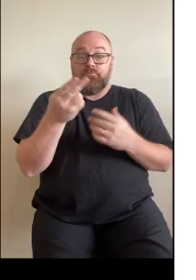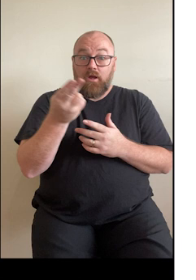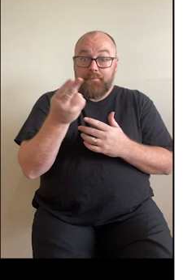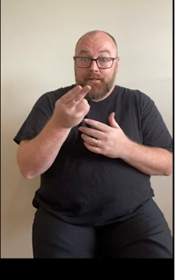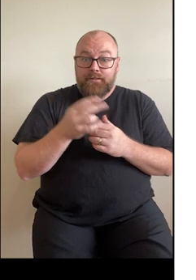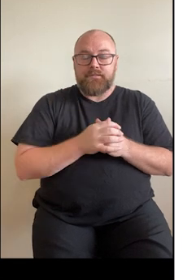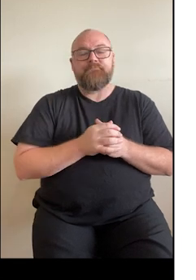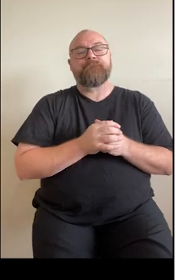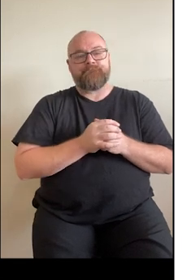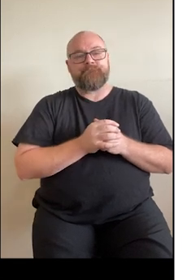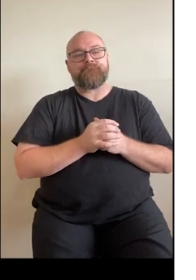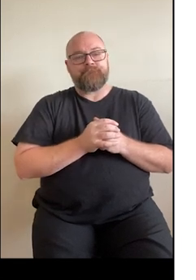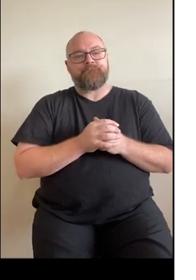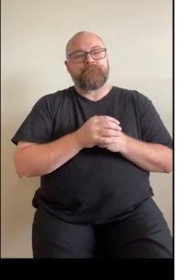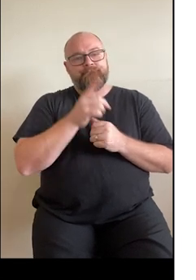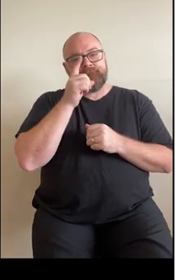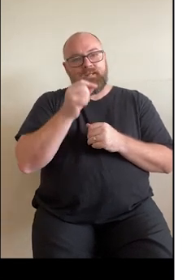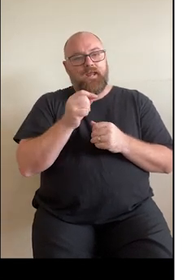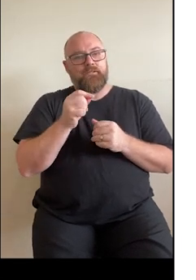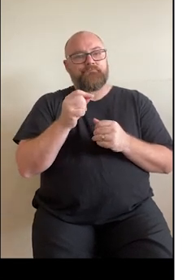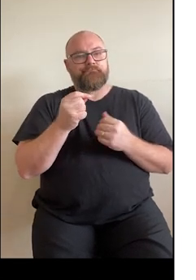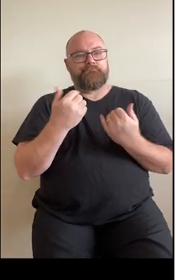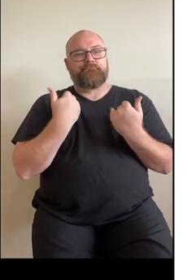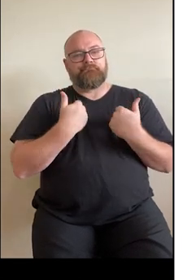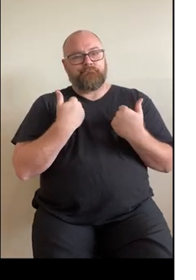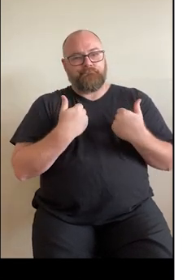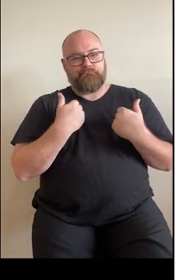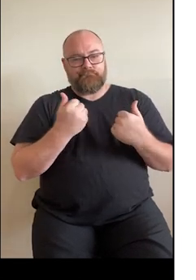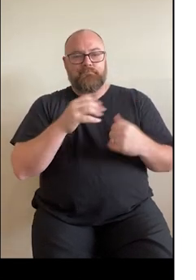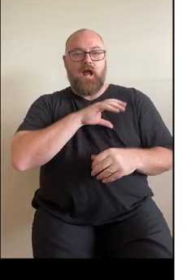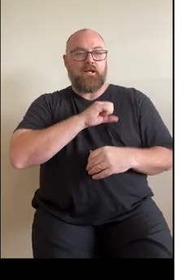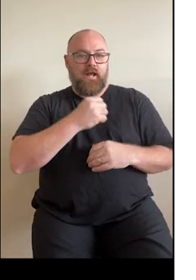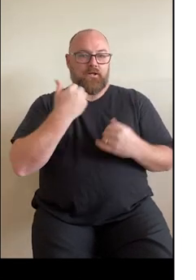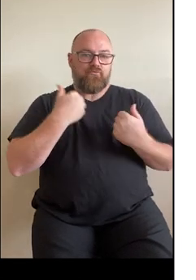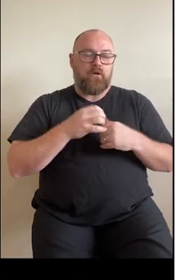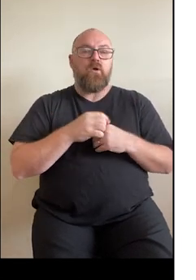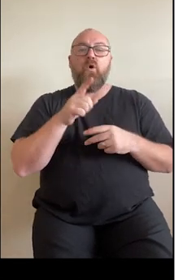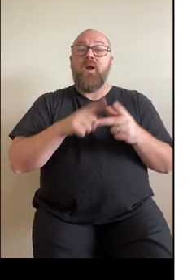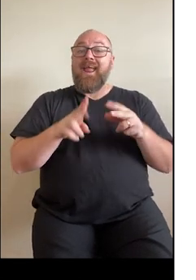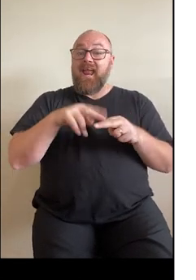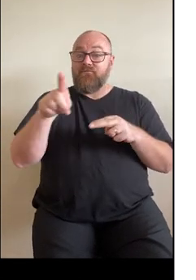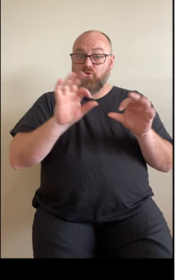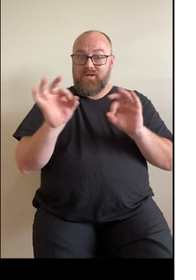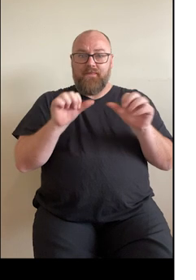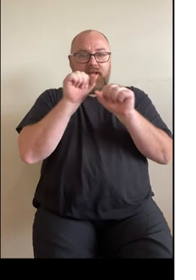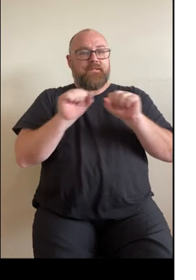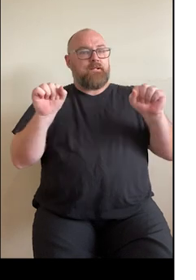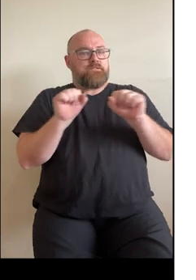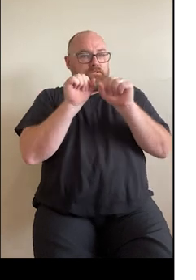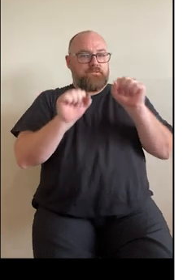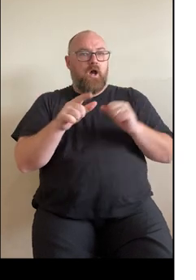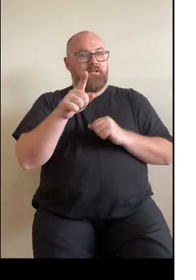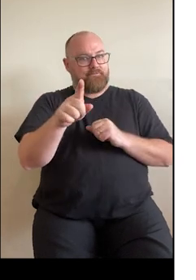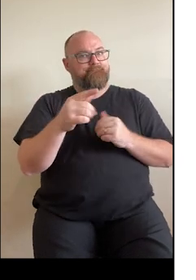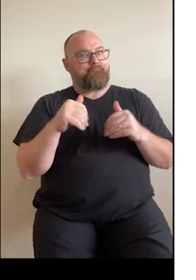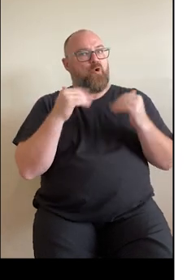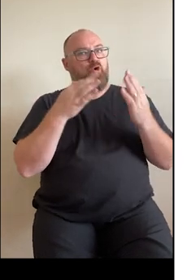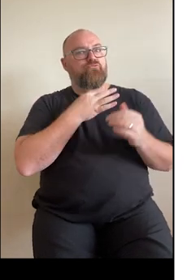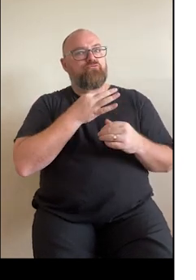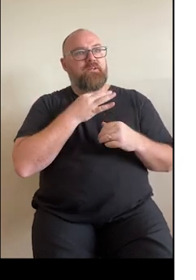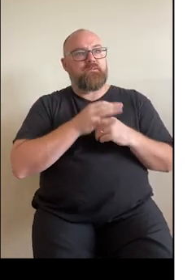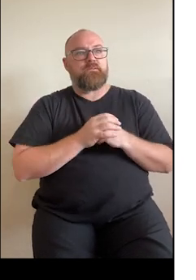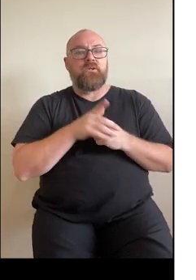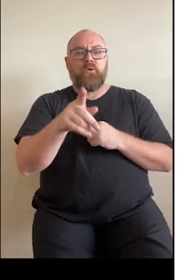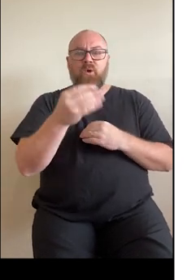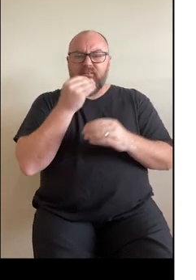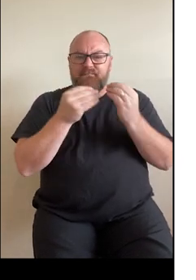increases your risk of developing heart attack or stroke. Being physically inactive is one of the risk factors for heart disease and eating an